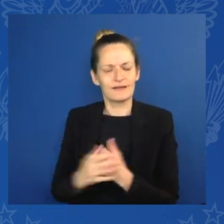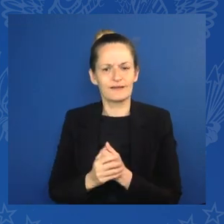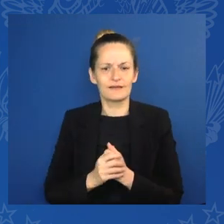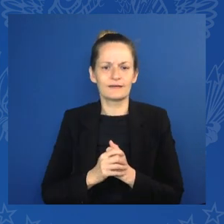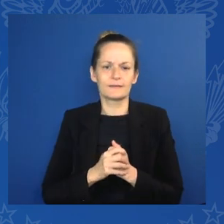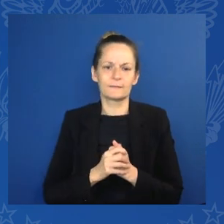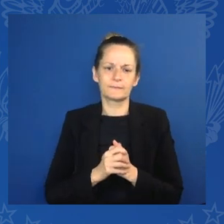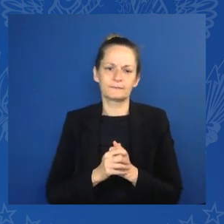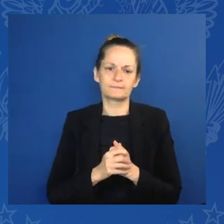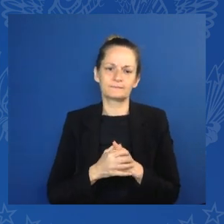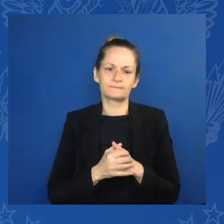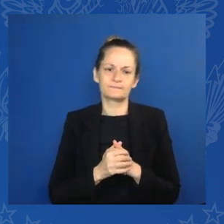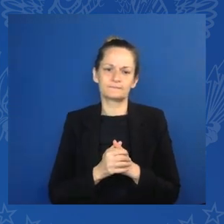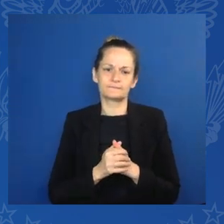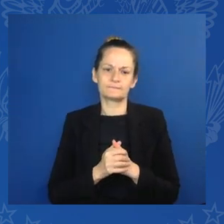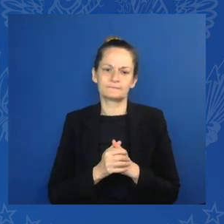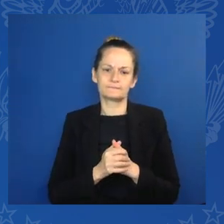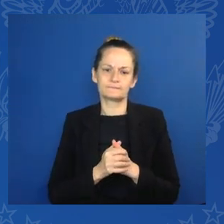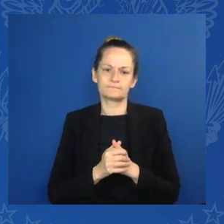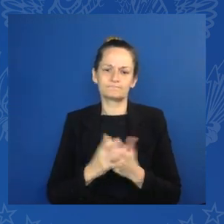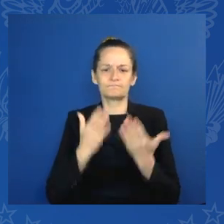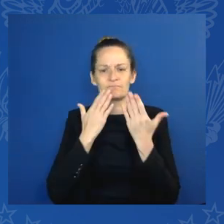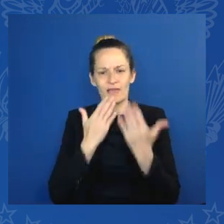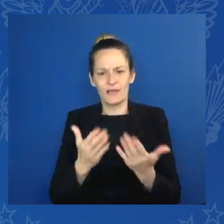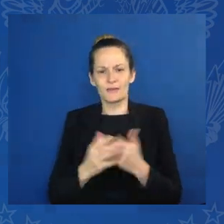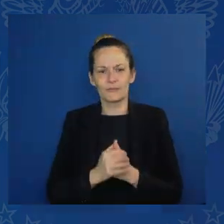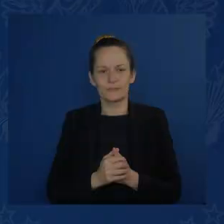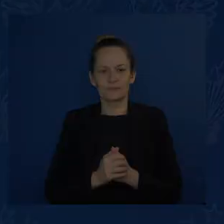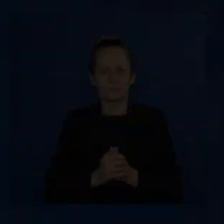Thank you to you all. you. Thank you. you.